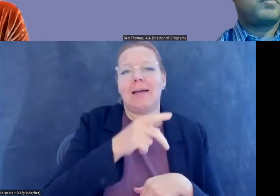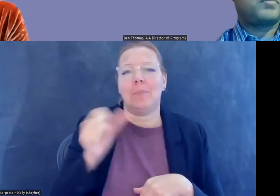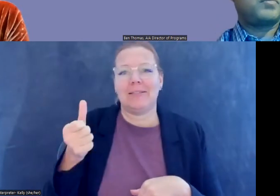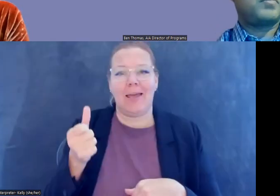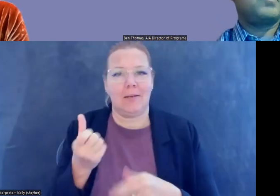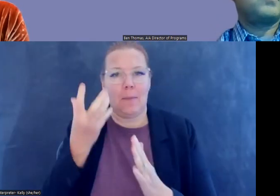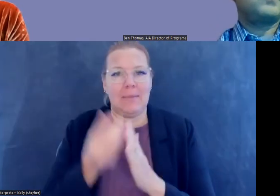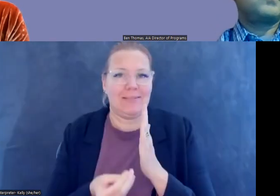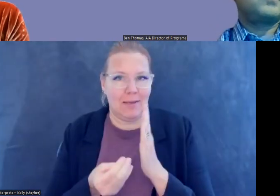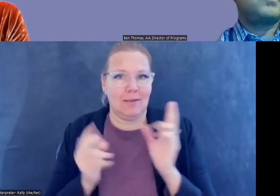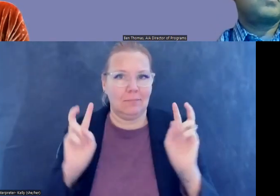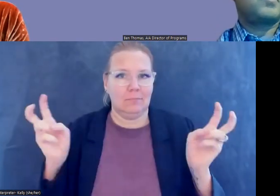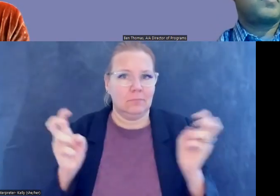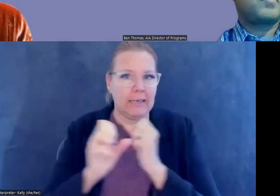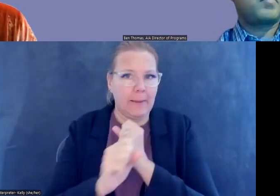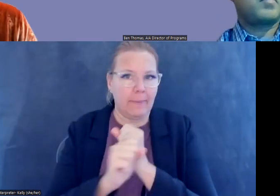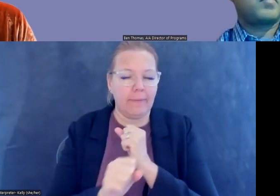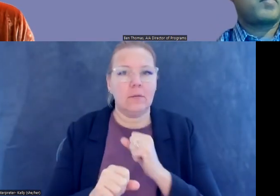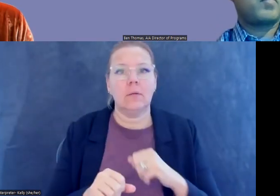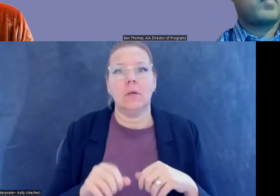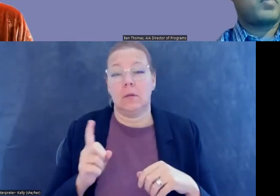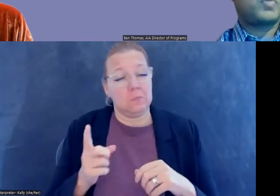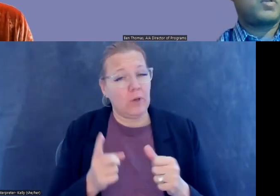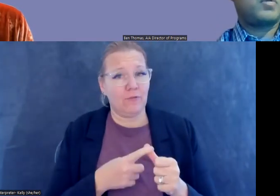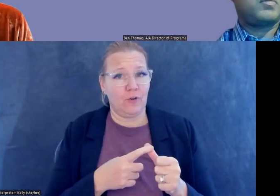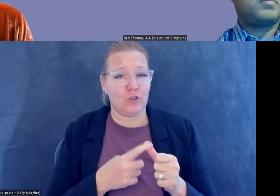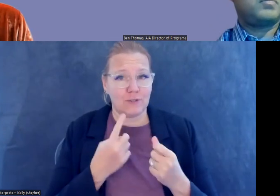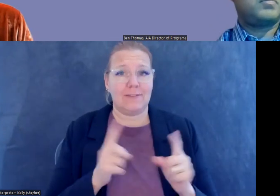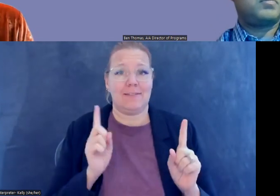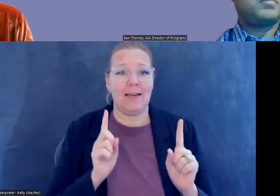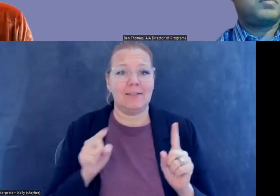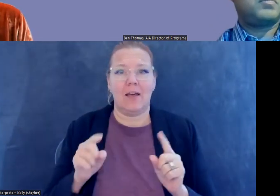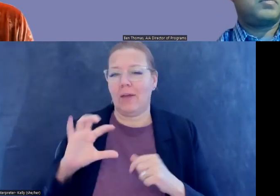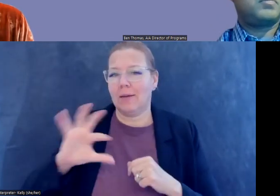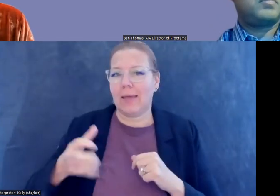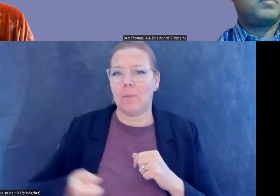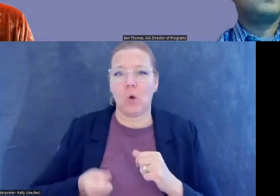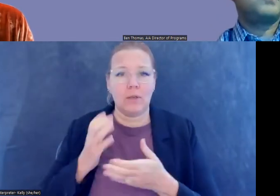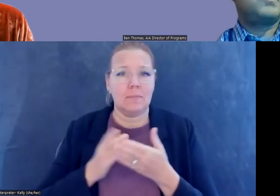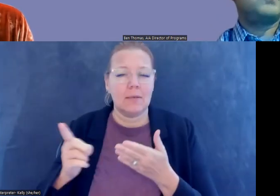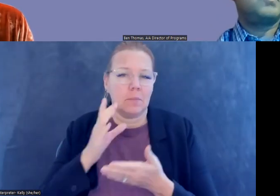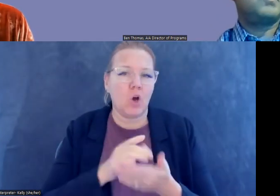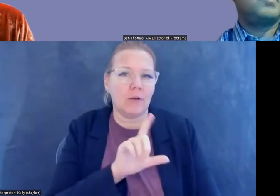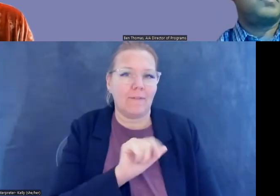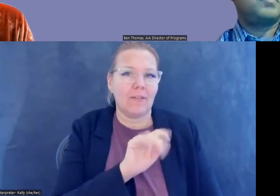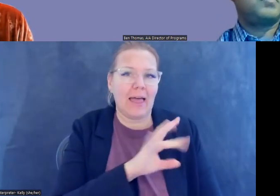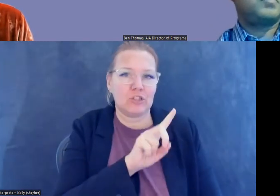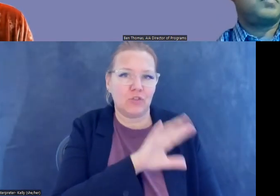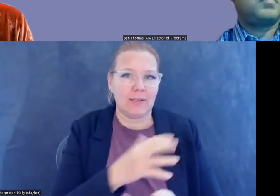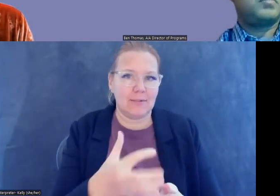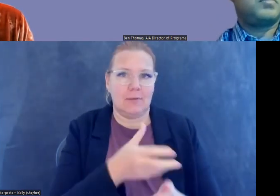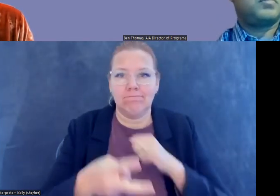actually, we had our first success with that, a recovery, um, this year of a Cambodian piece that was part of Latchford's collection. Um,